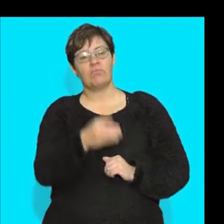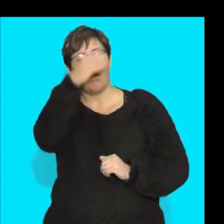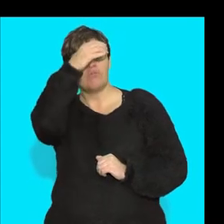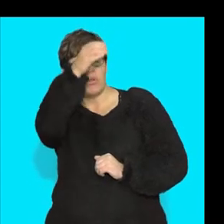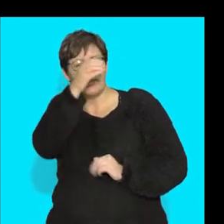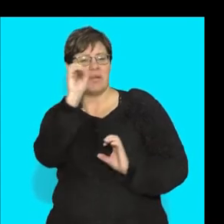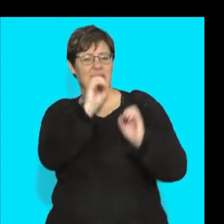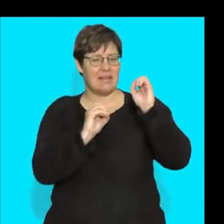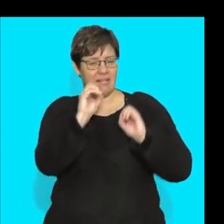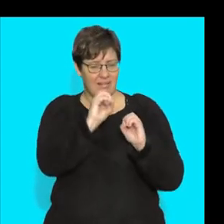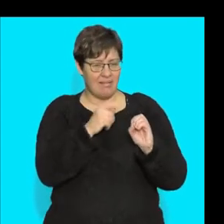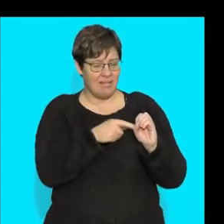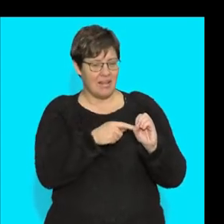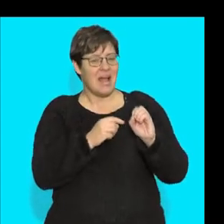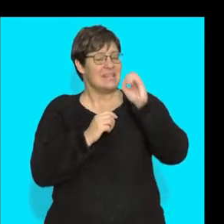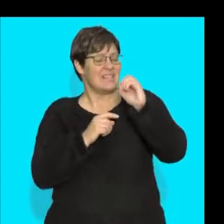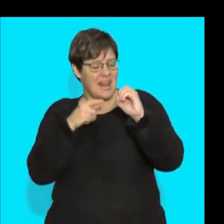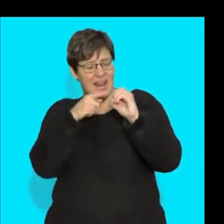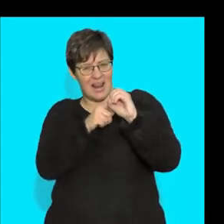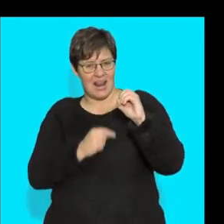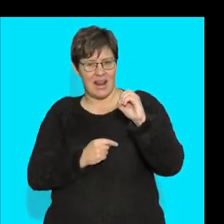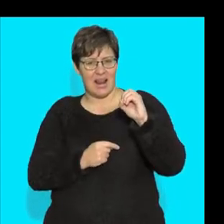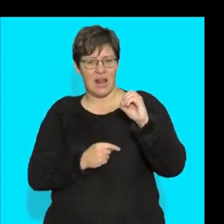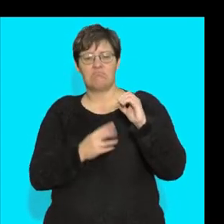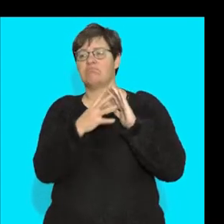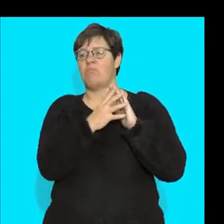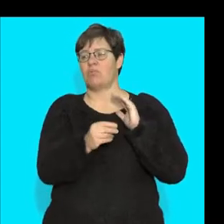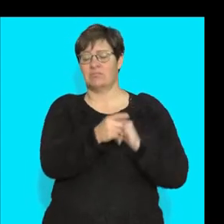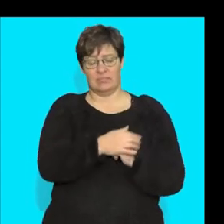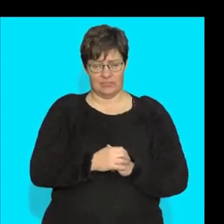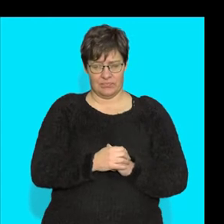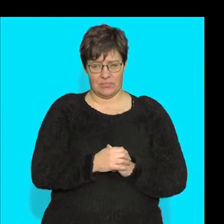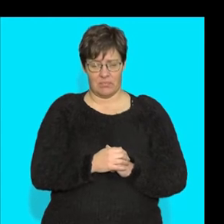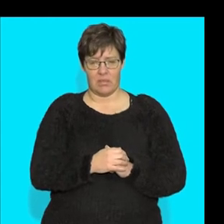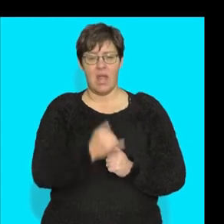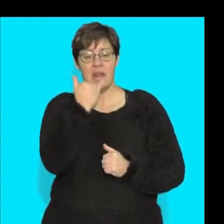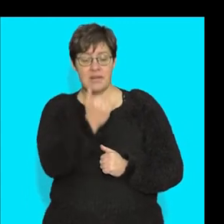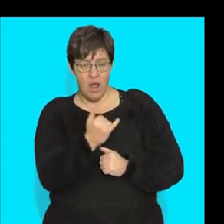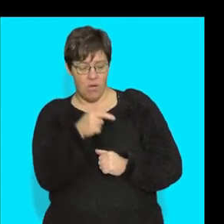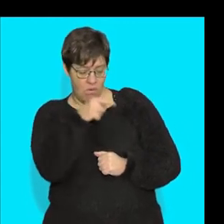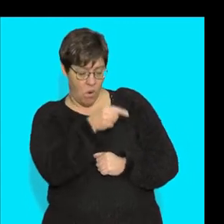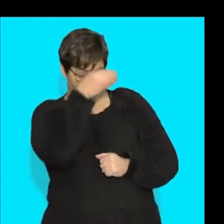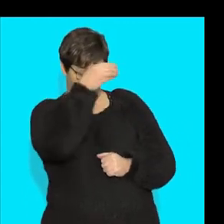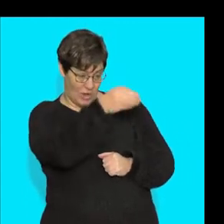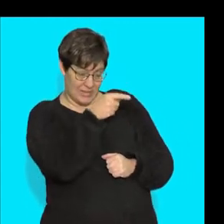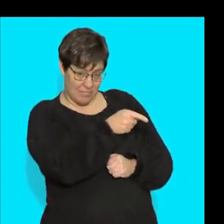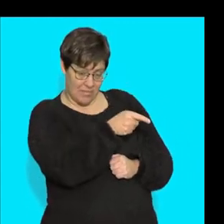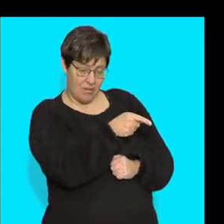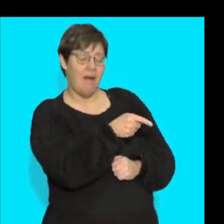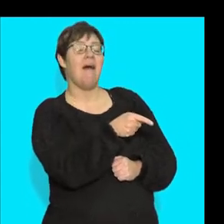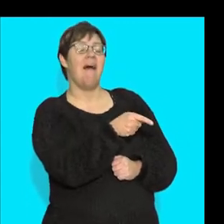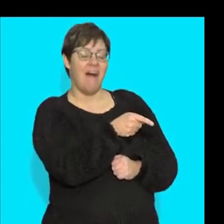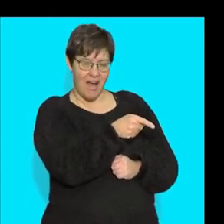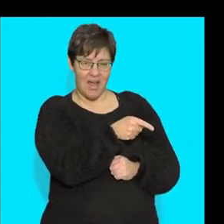looked at the concept of cell, right? Remember, cell is just a model. And now we need to take these concepts